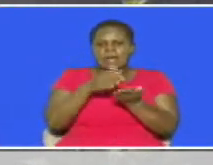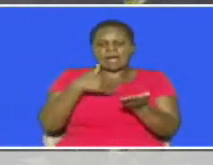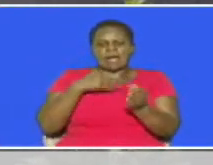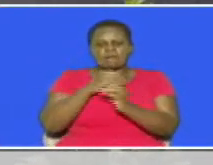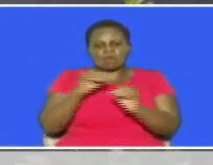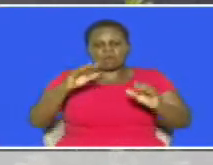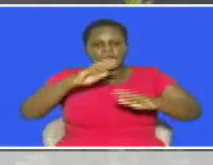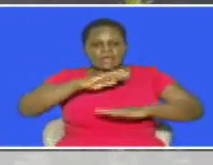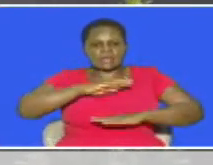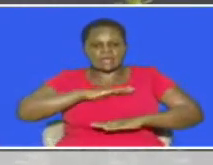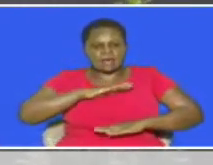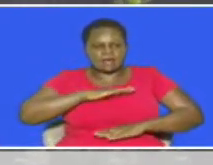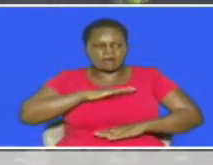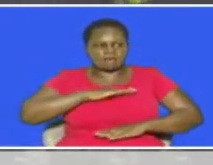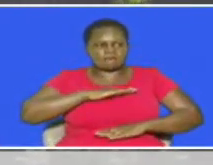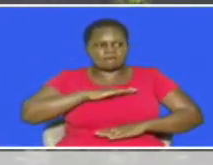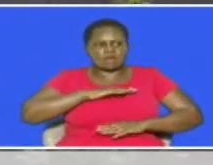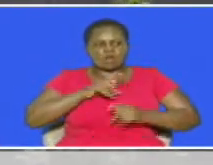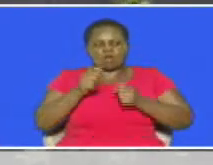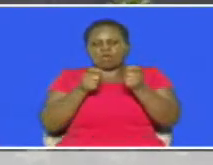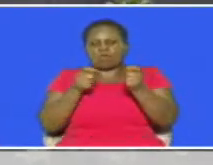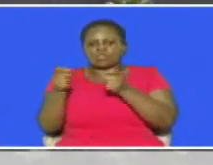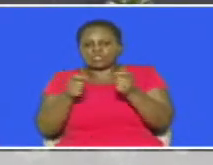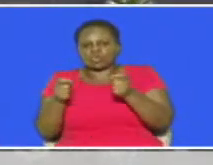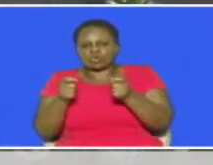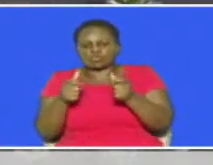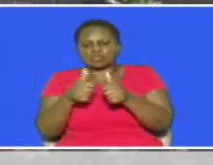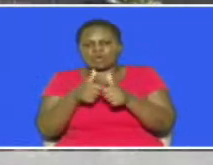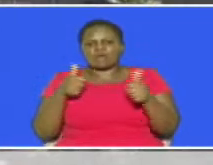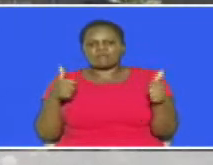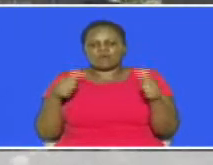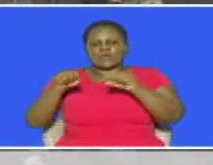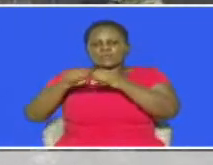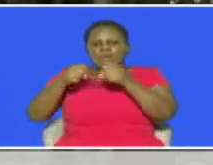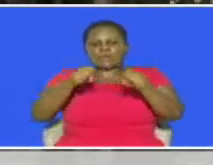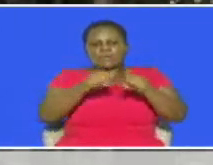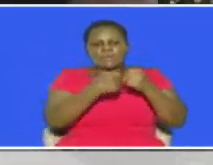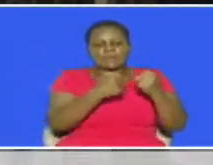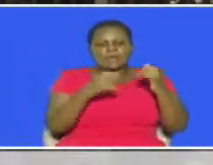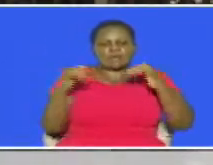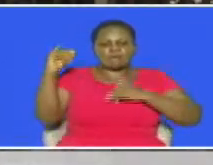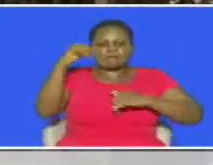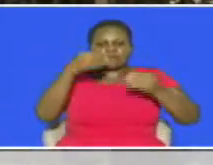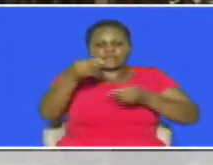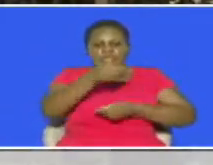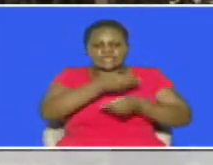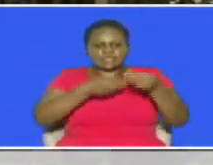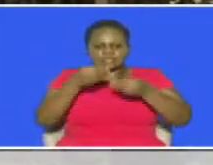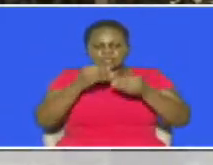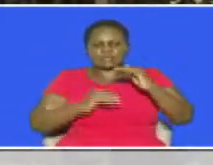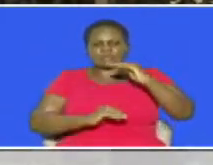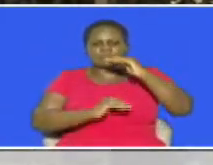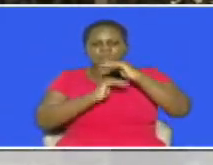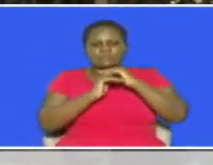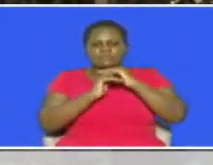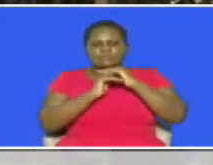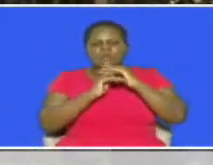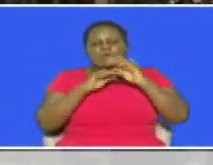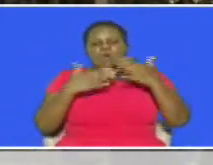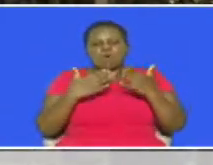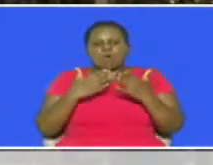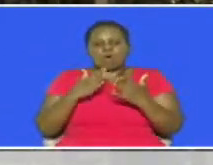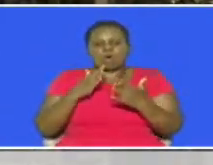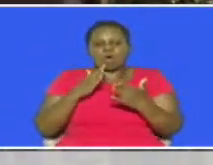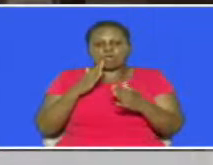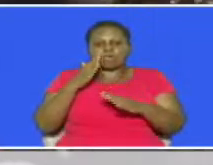have sufficiently robust risk controls to prevent breaches on its foreign exchange exposure limits or the inaccurate